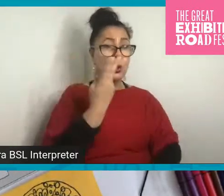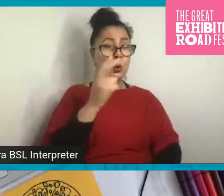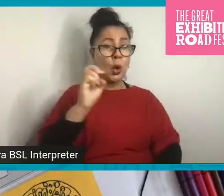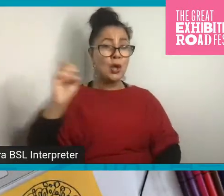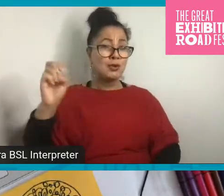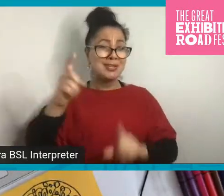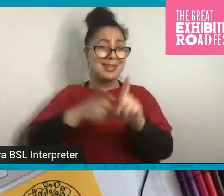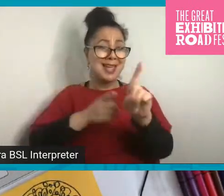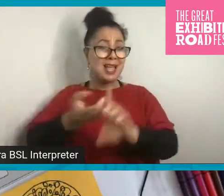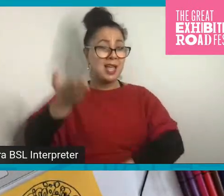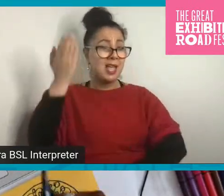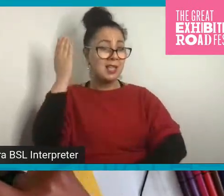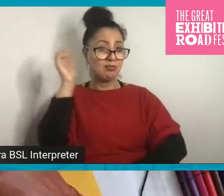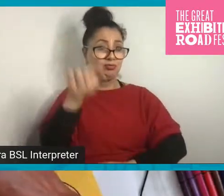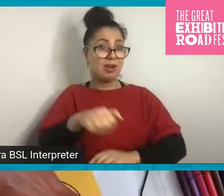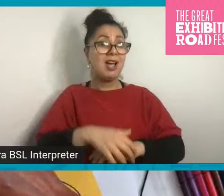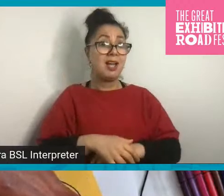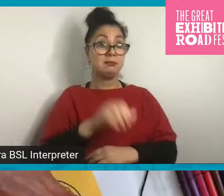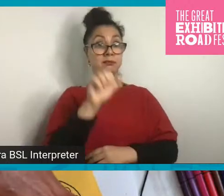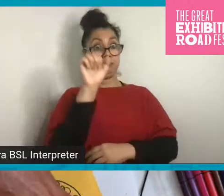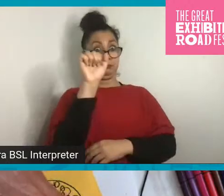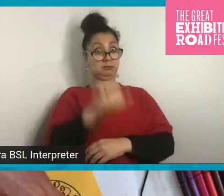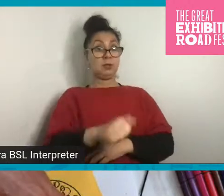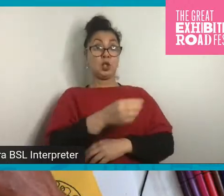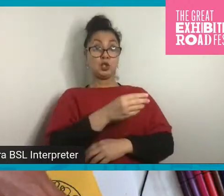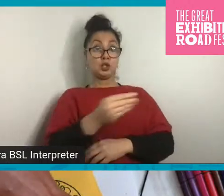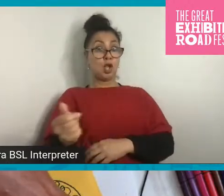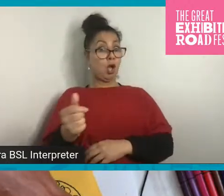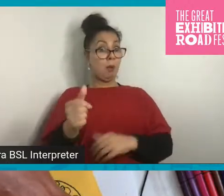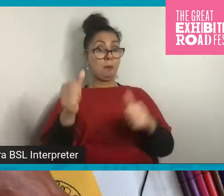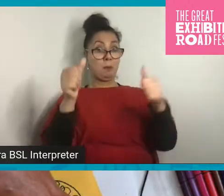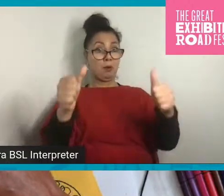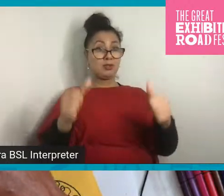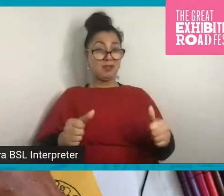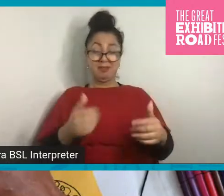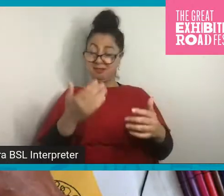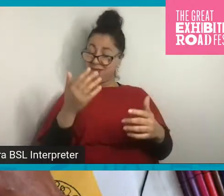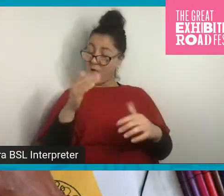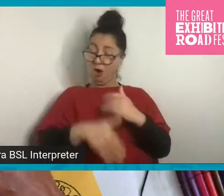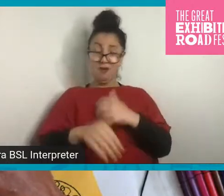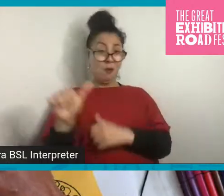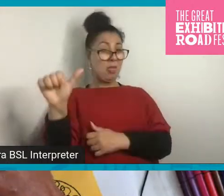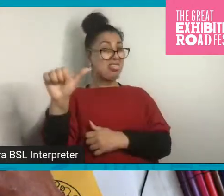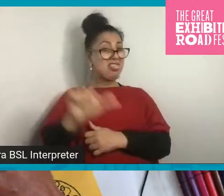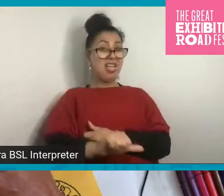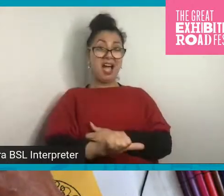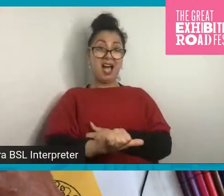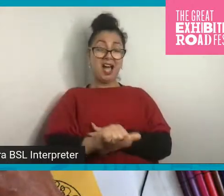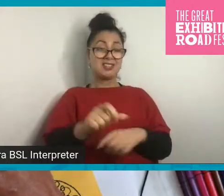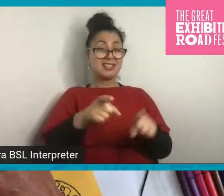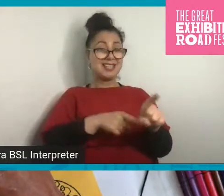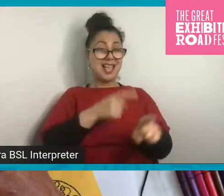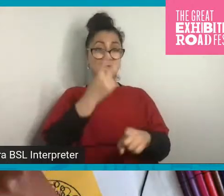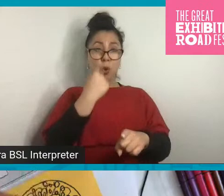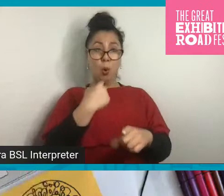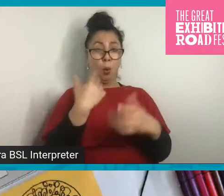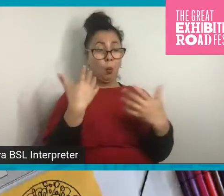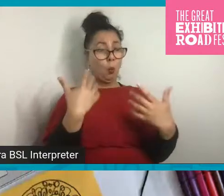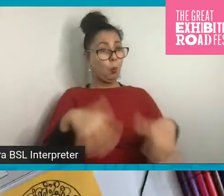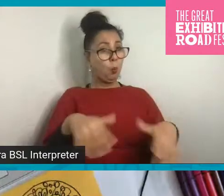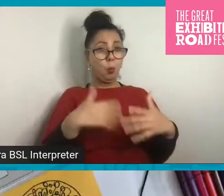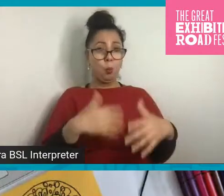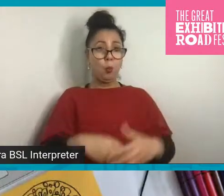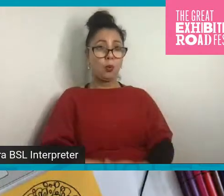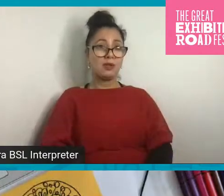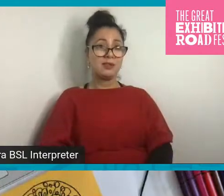Yes. Yes. Some of our things are a thousand years old in this department. Yeah.